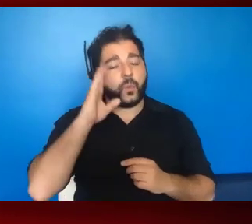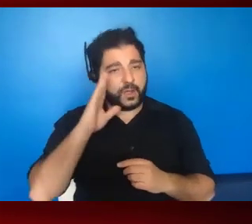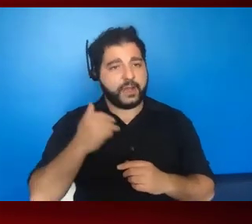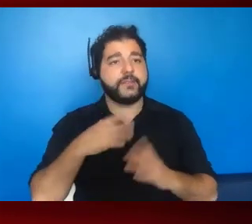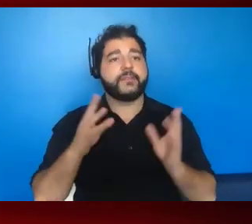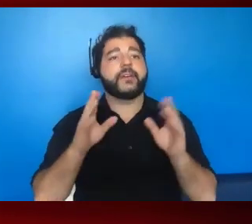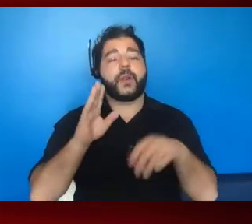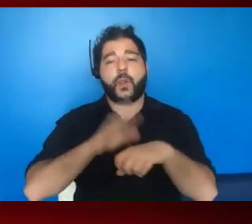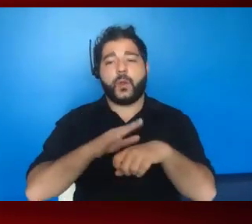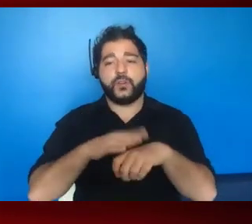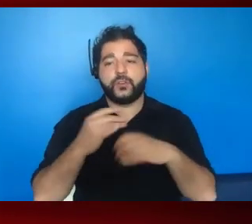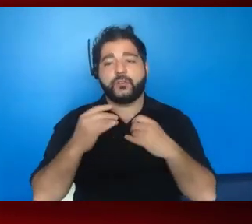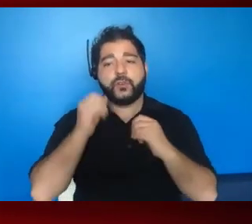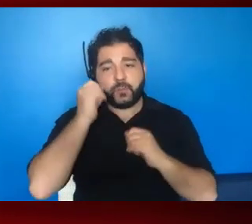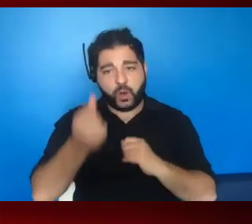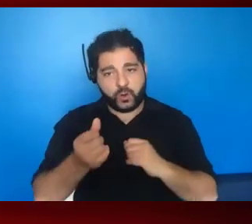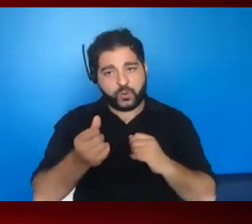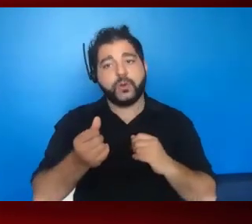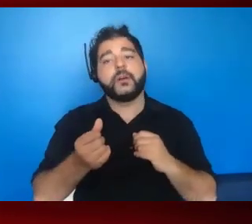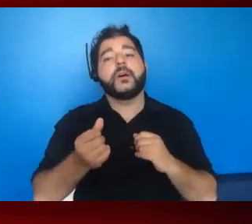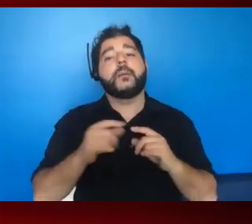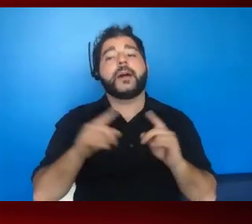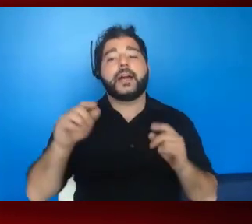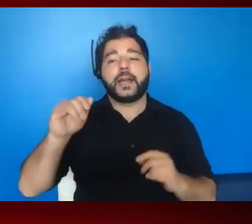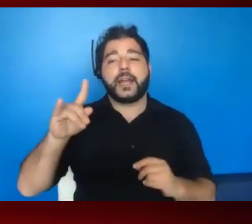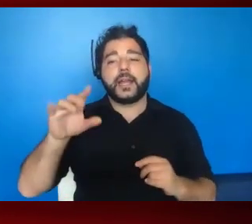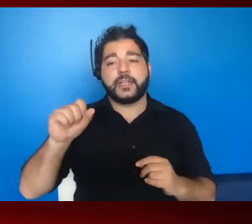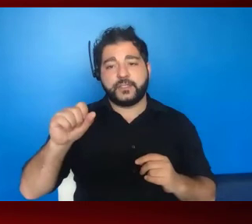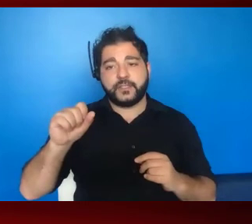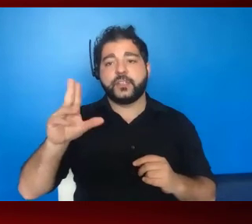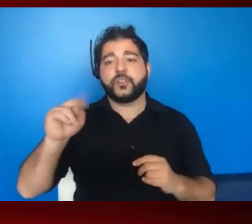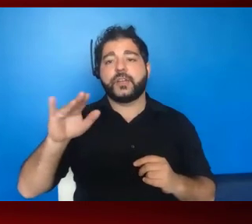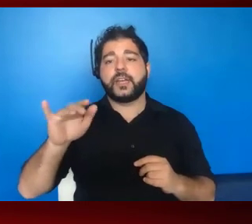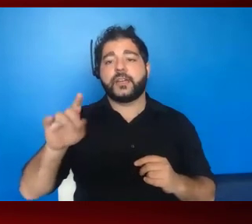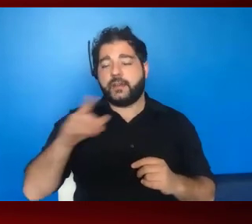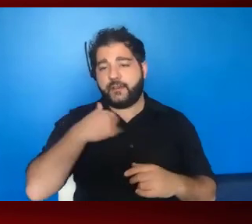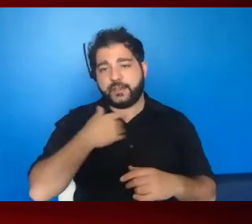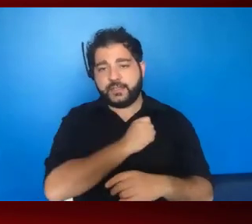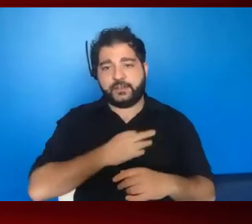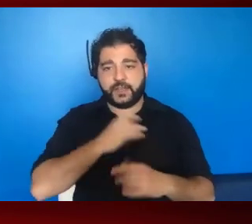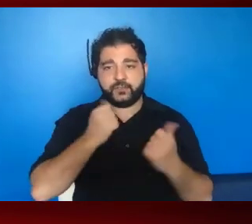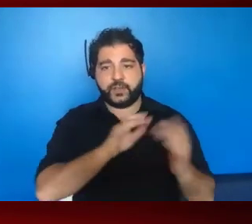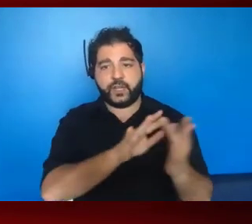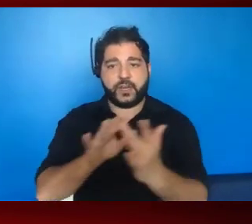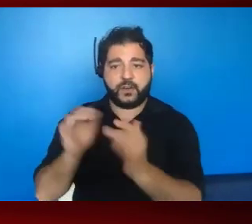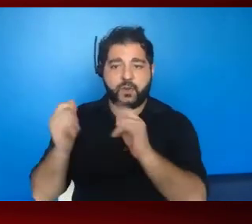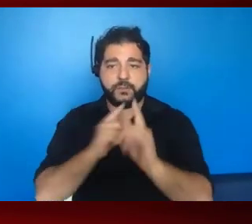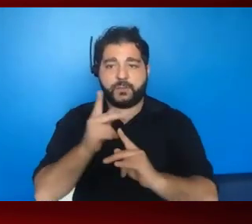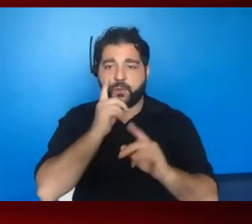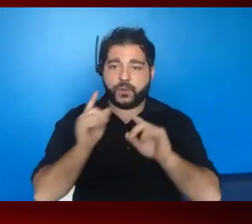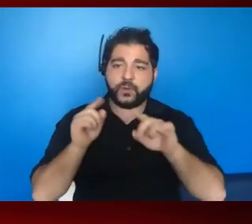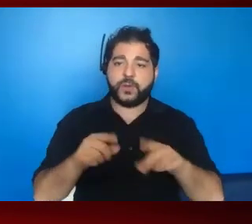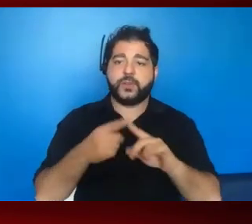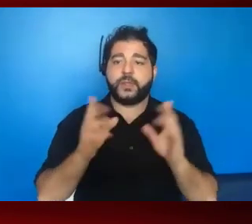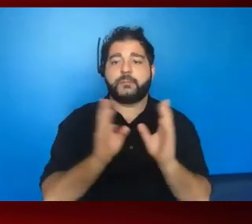on when your meetings are, but, um, AIDS United has staff who's working to be in touch with all the folks who are attending. The